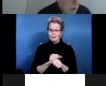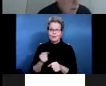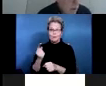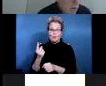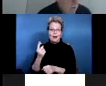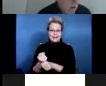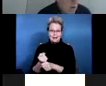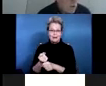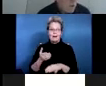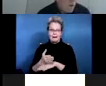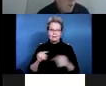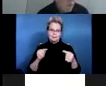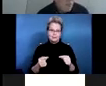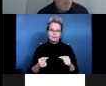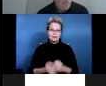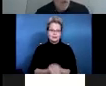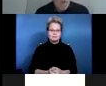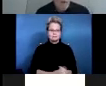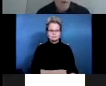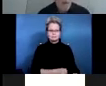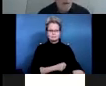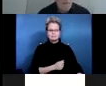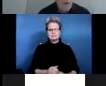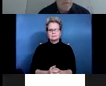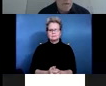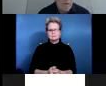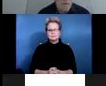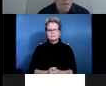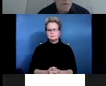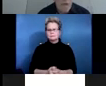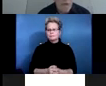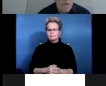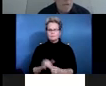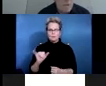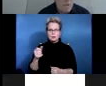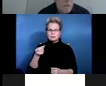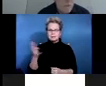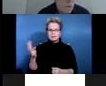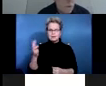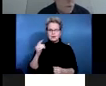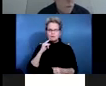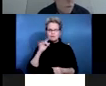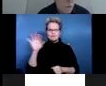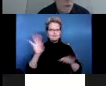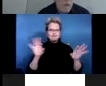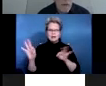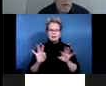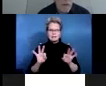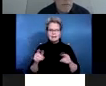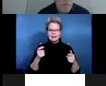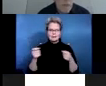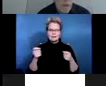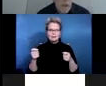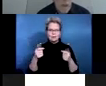There were also a few, a couple of randomized controlled trials, very small ones that were done